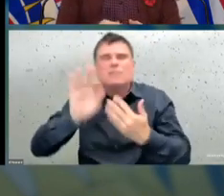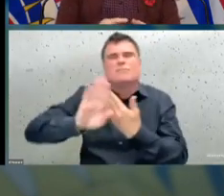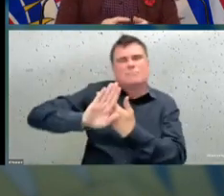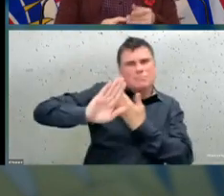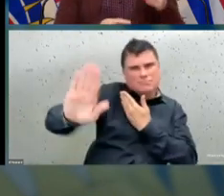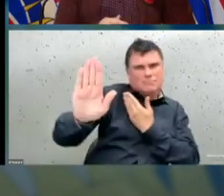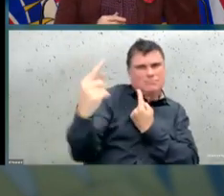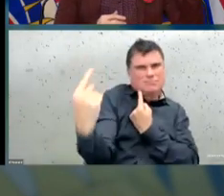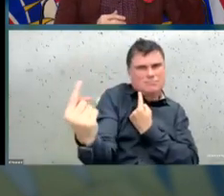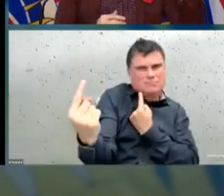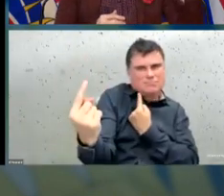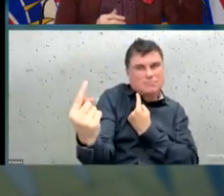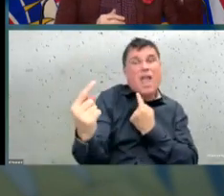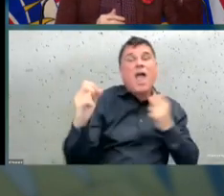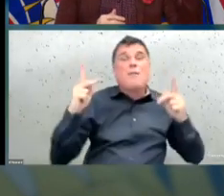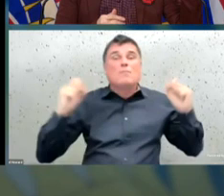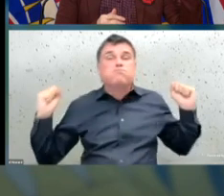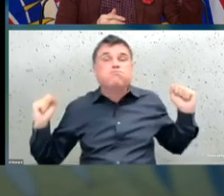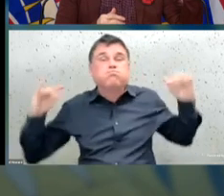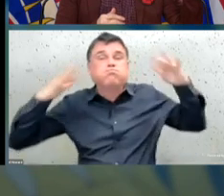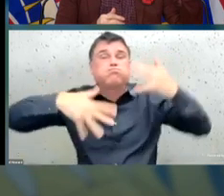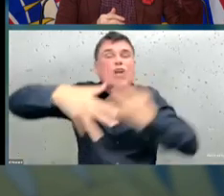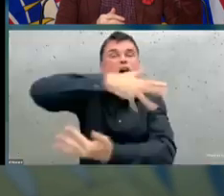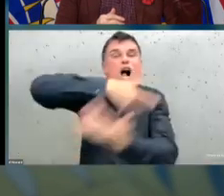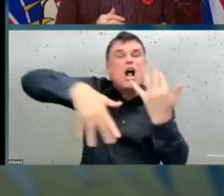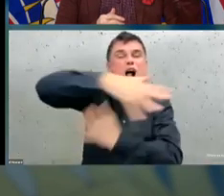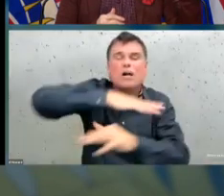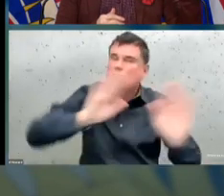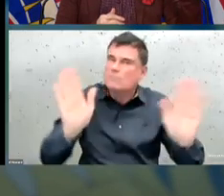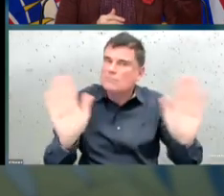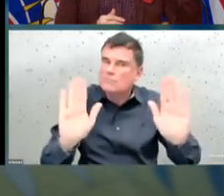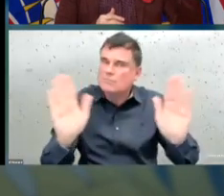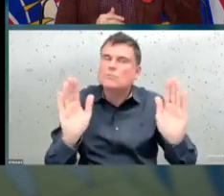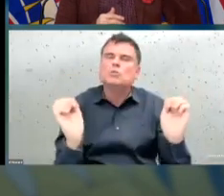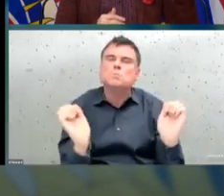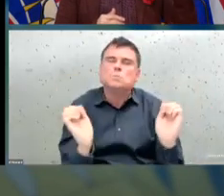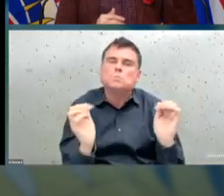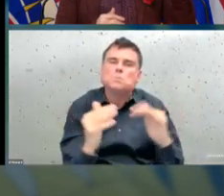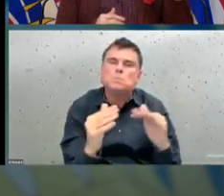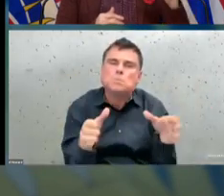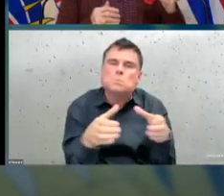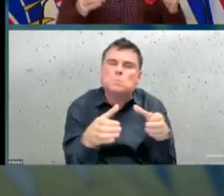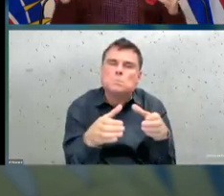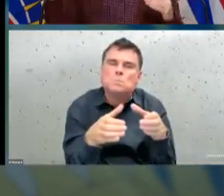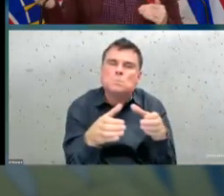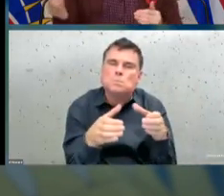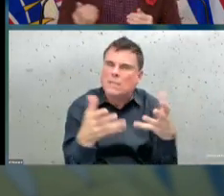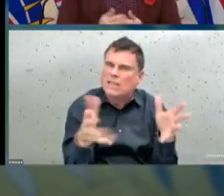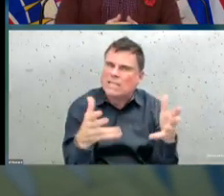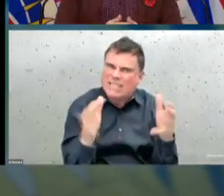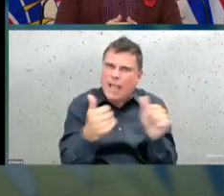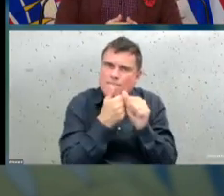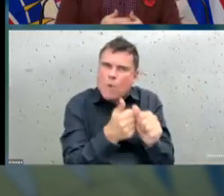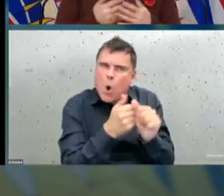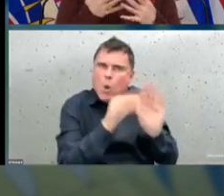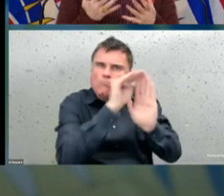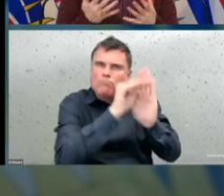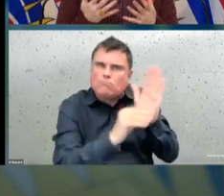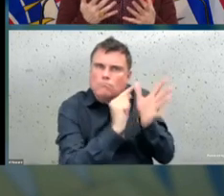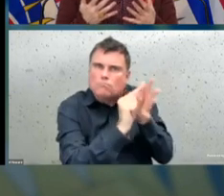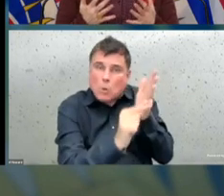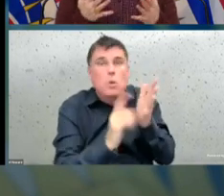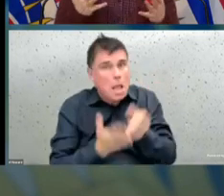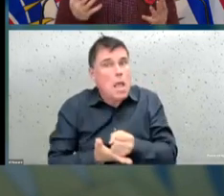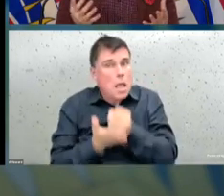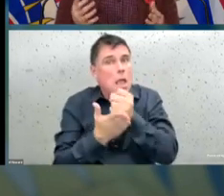in those settings. These are all the things that are making a difference right now. But we are going into the respiratory season. We've started